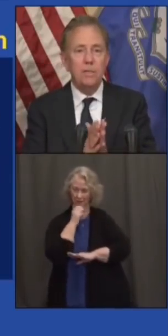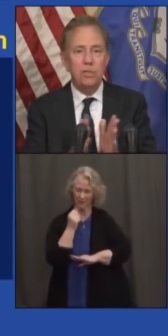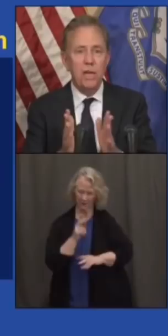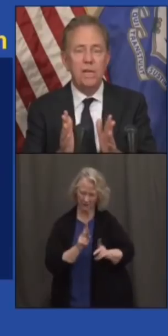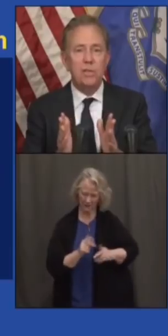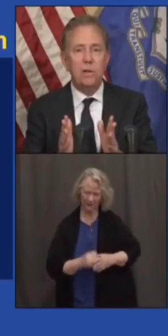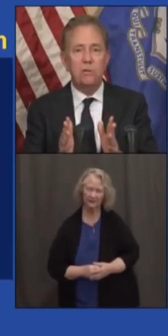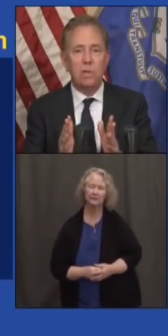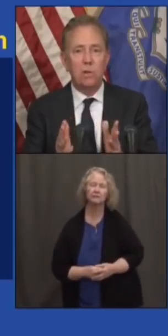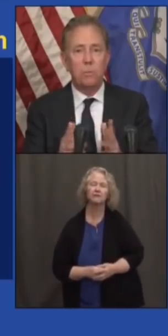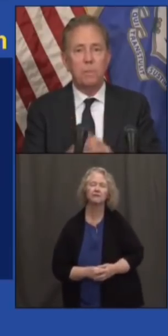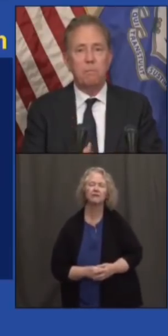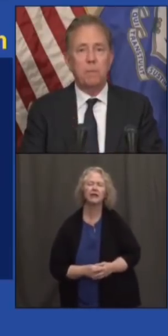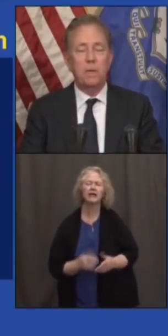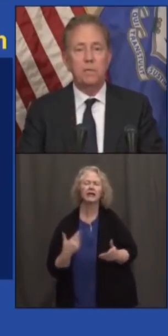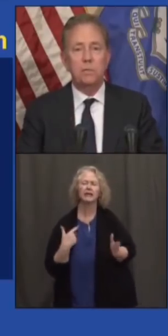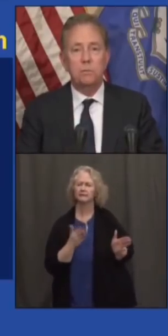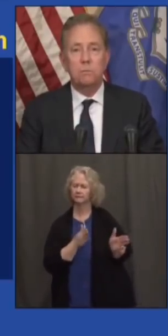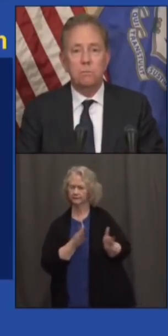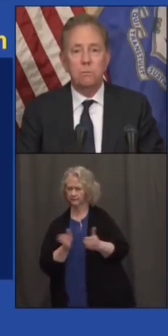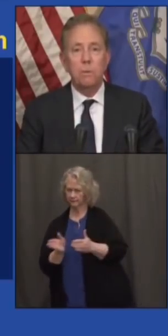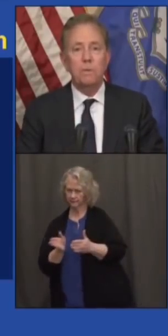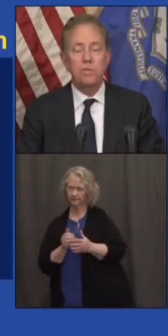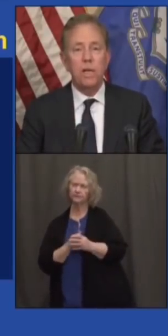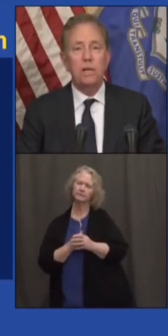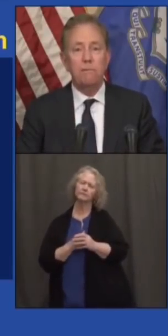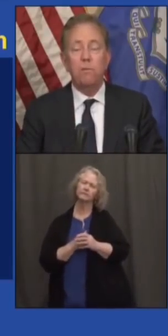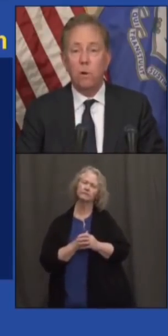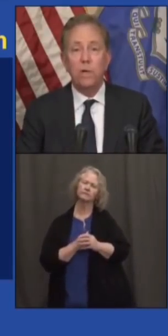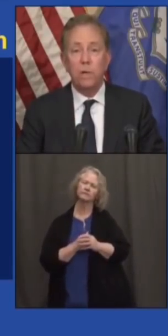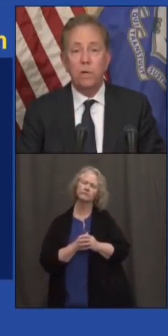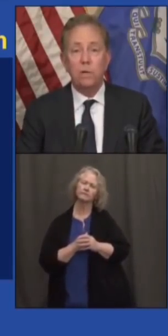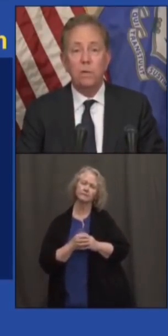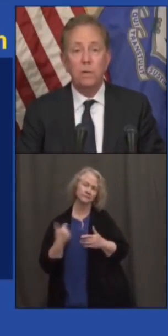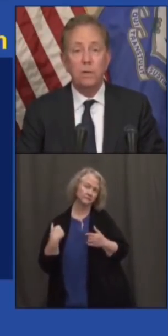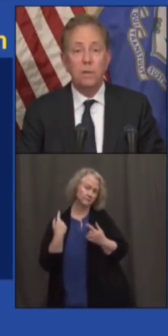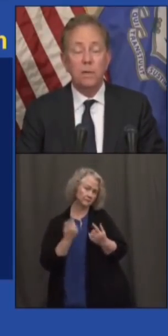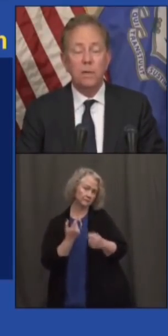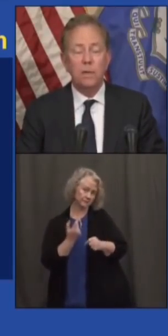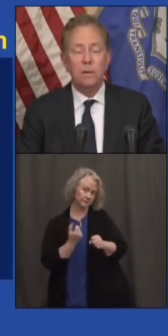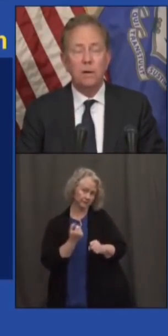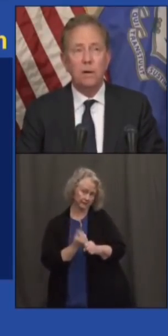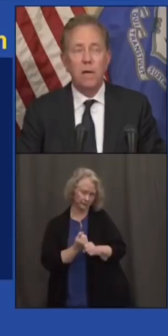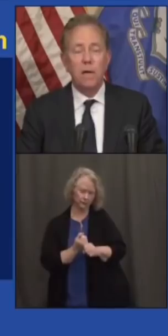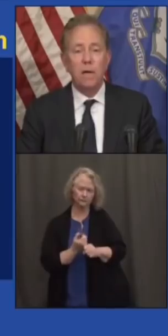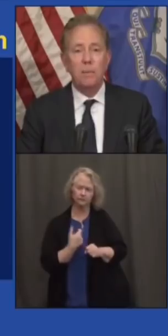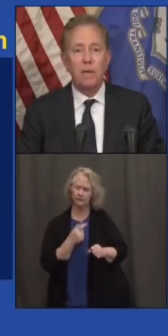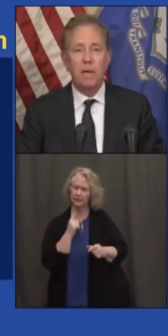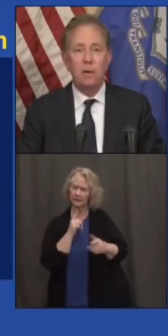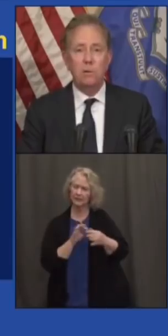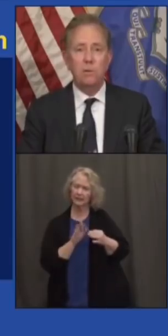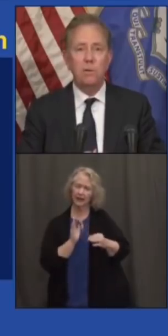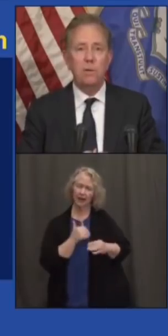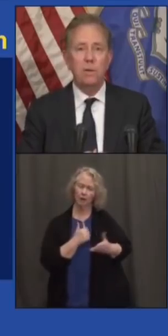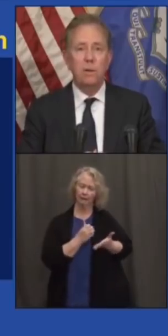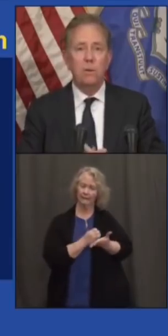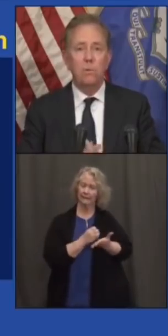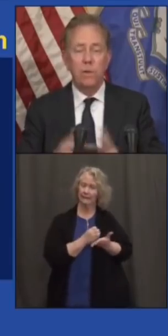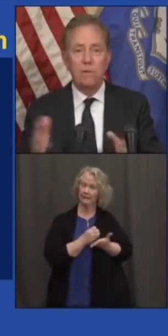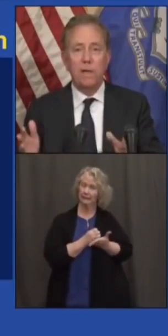Let's change gears a little bit because we've been saying for a year that our economic health